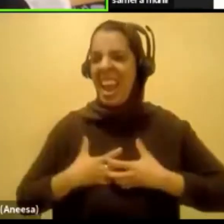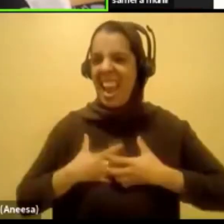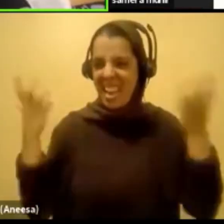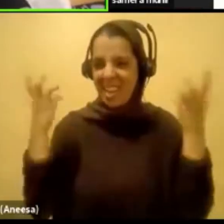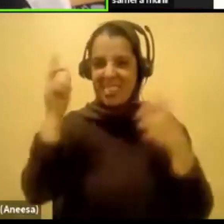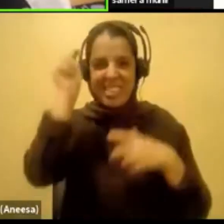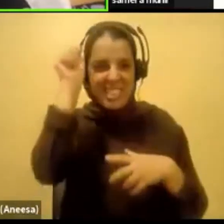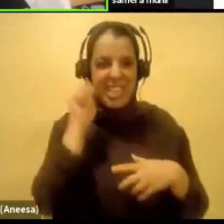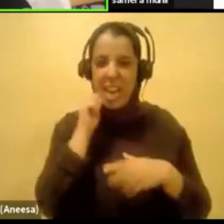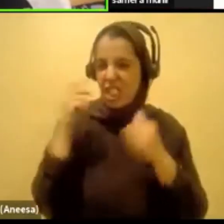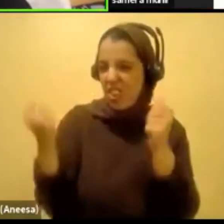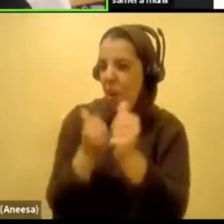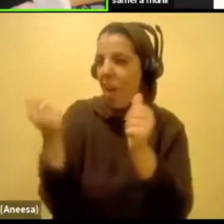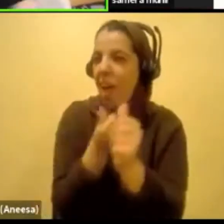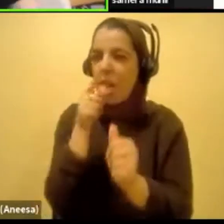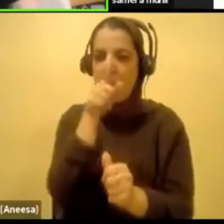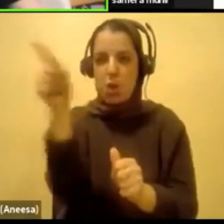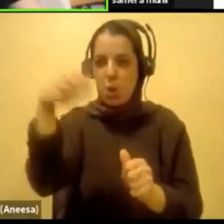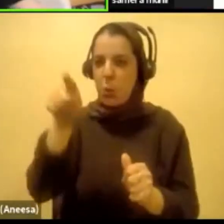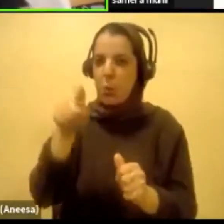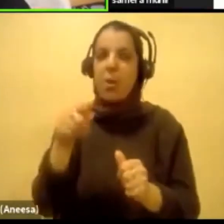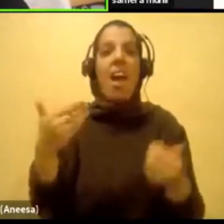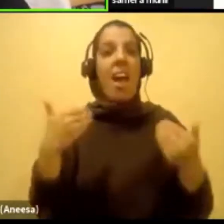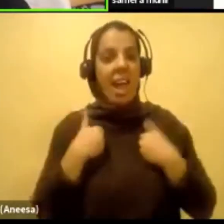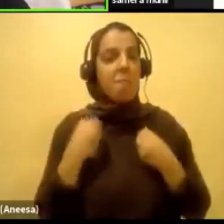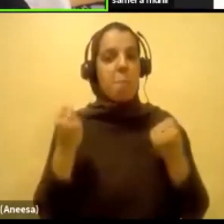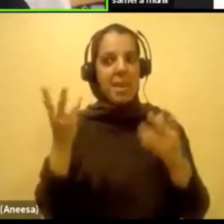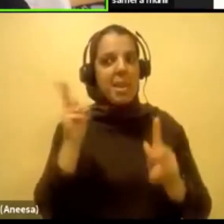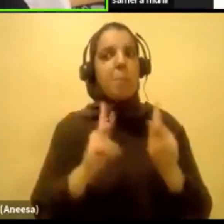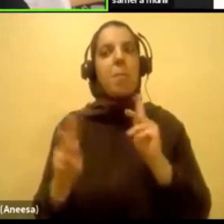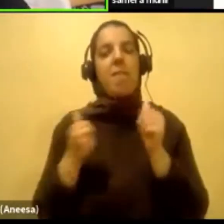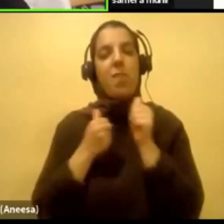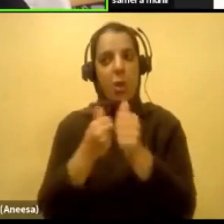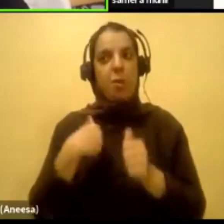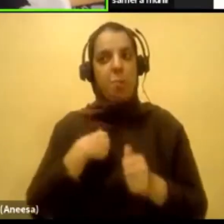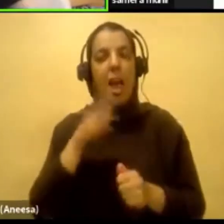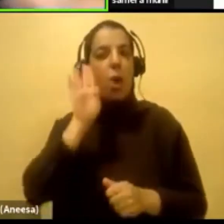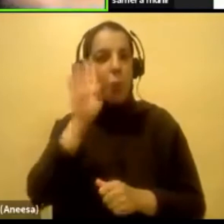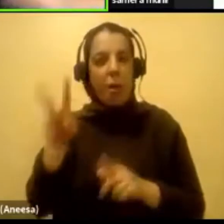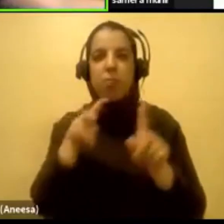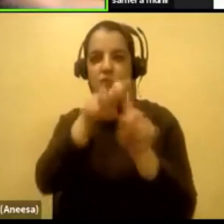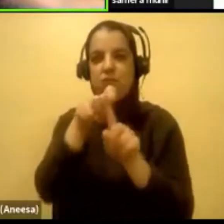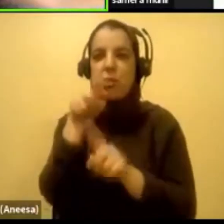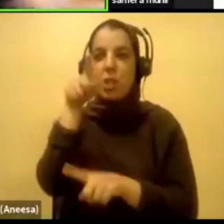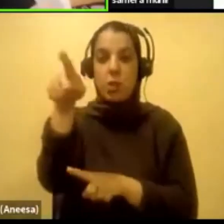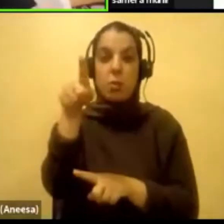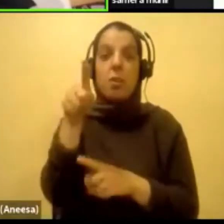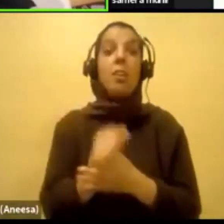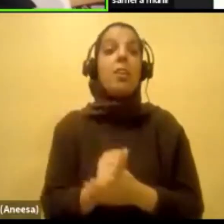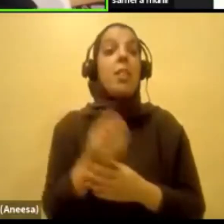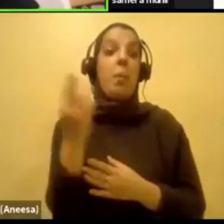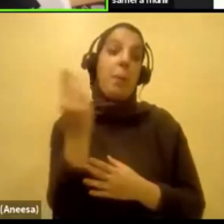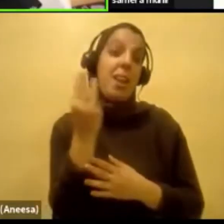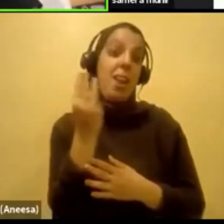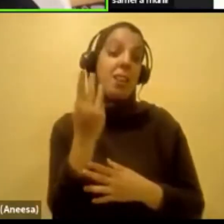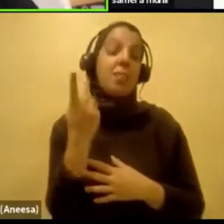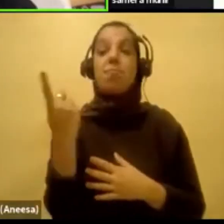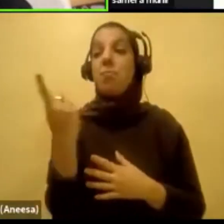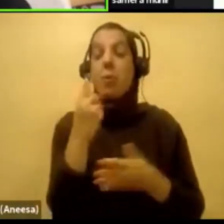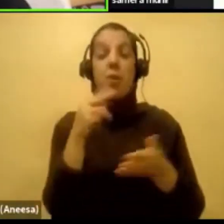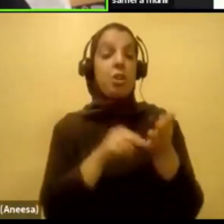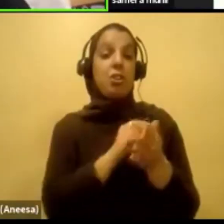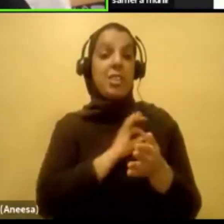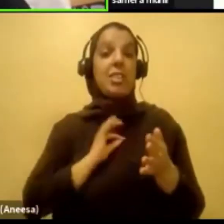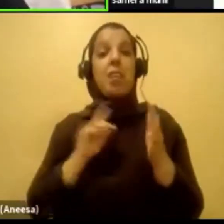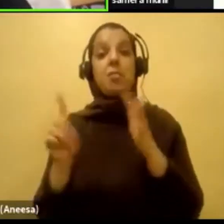butt. I'm sure you don't. Who has a decent size following who will come and get you. And there was a nursing staff there. But why does you have to